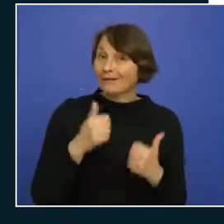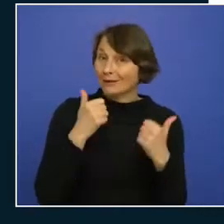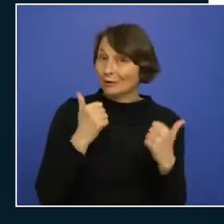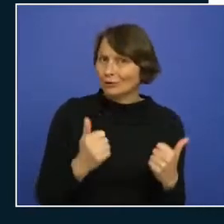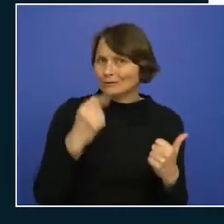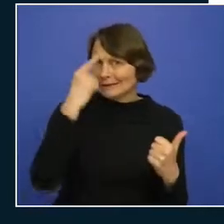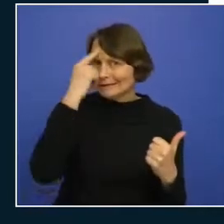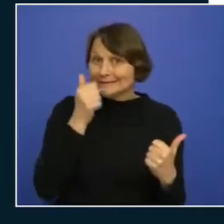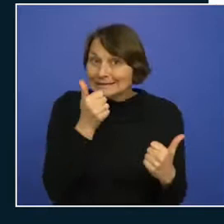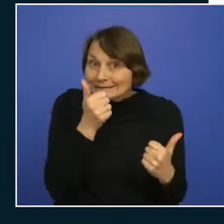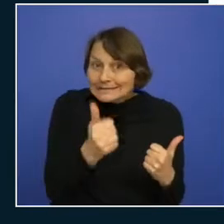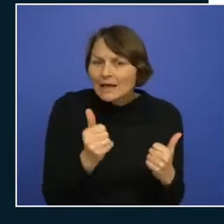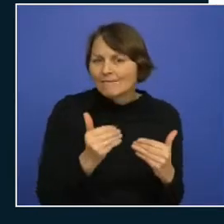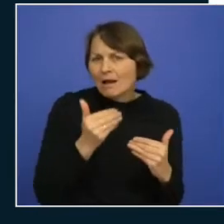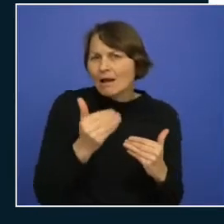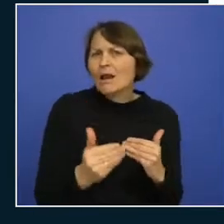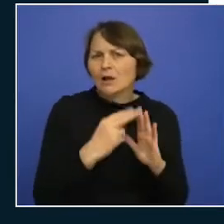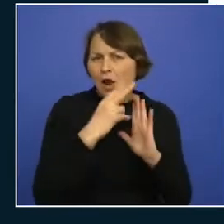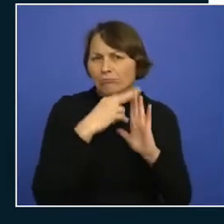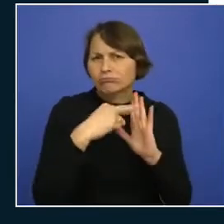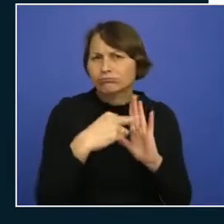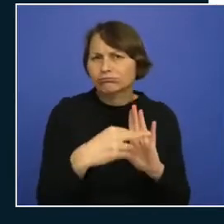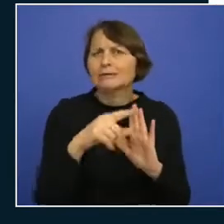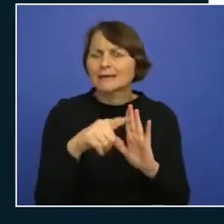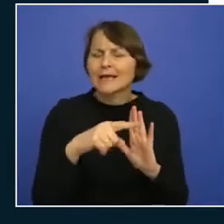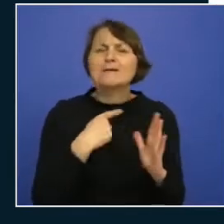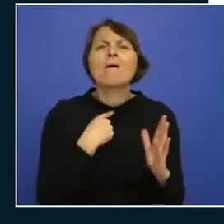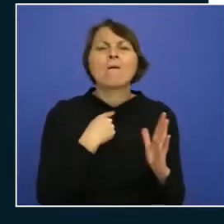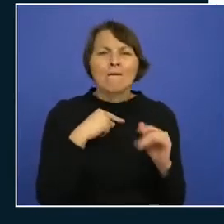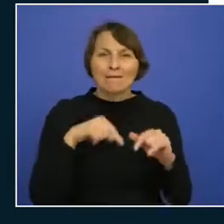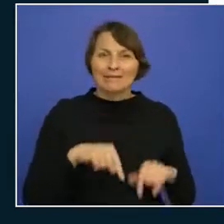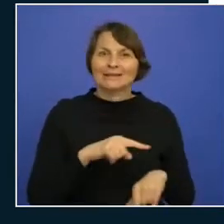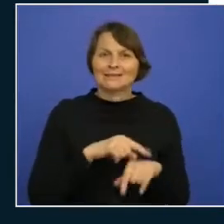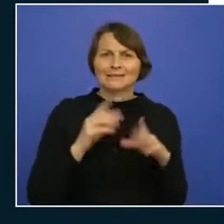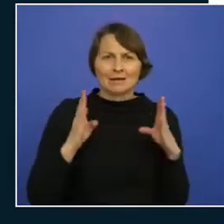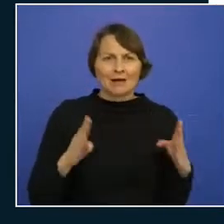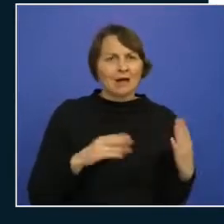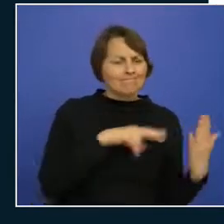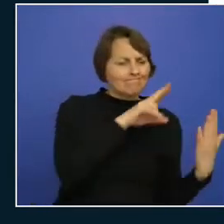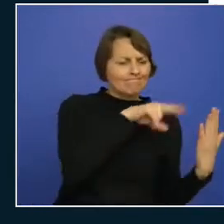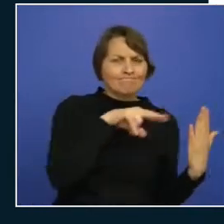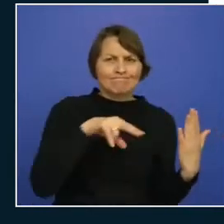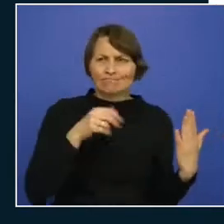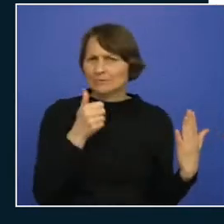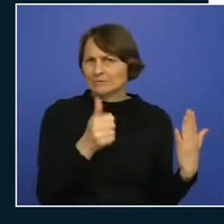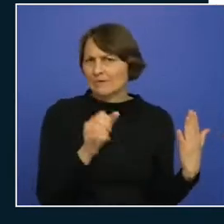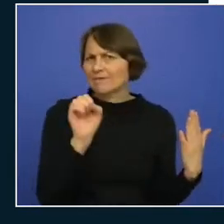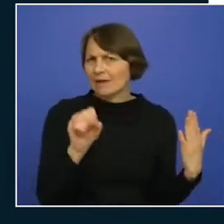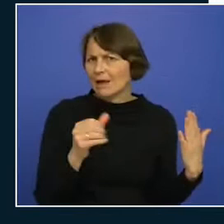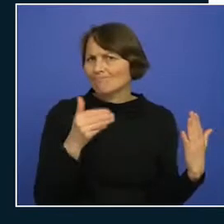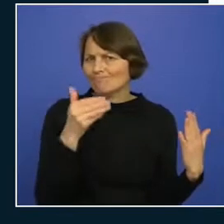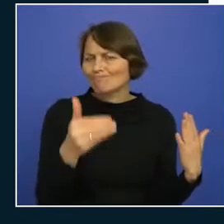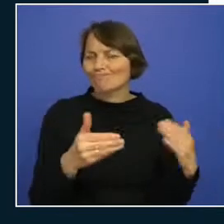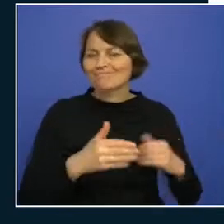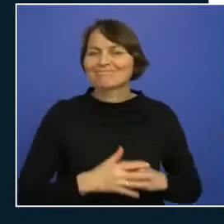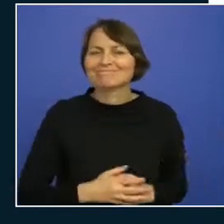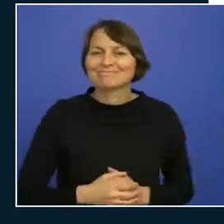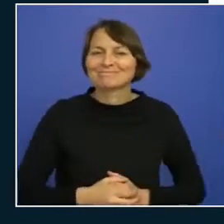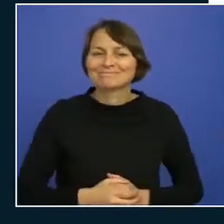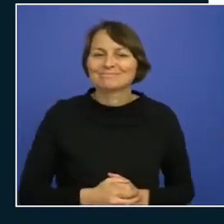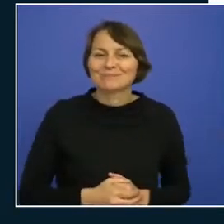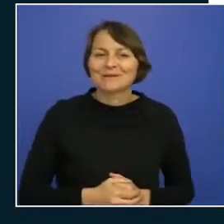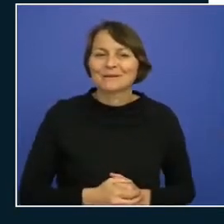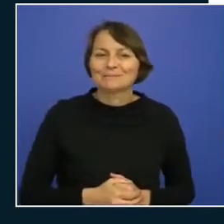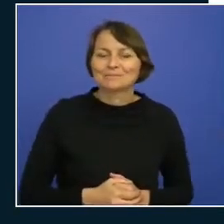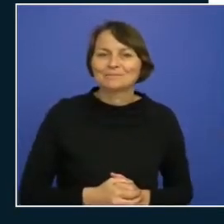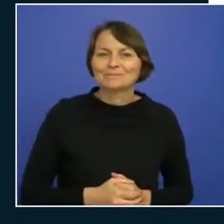uh and solidify the information in this session um so um yeah that's an important point there's